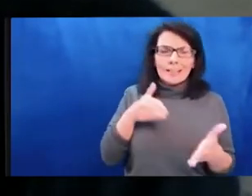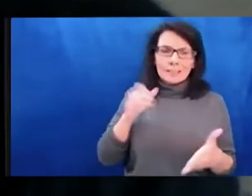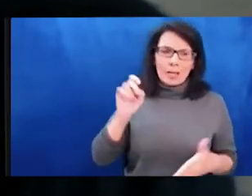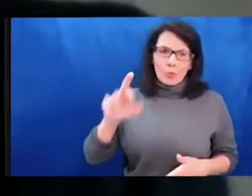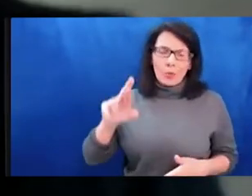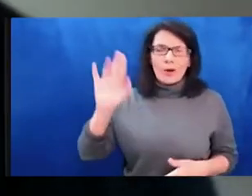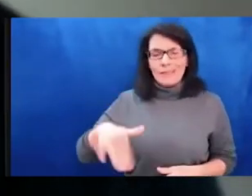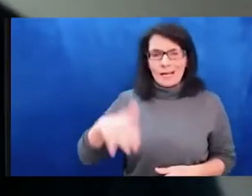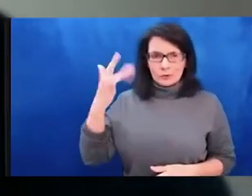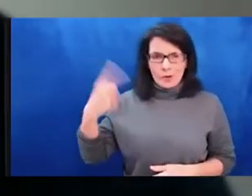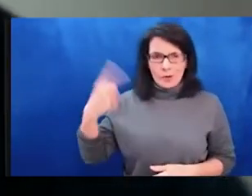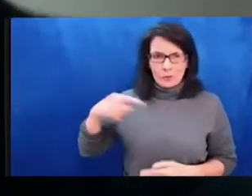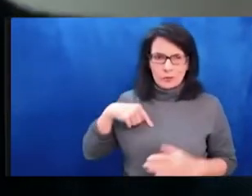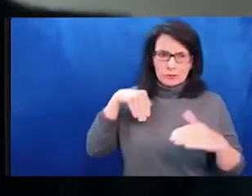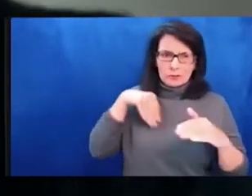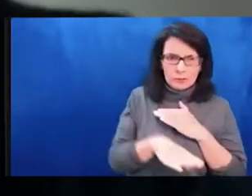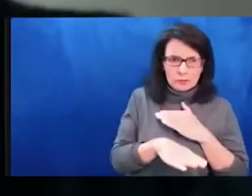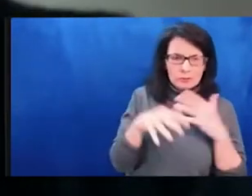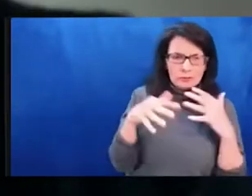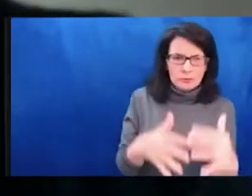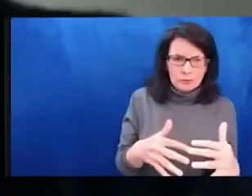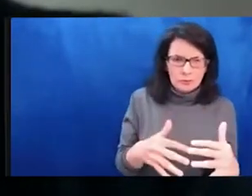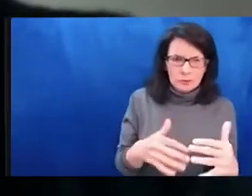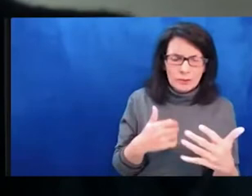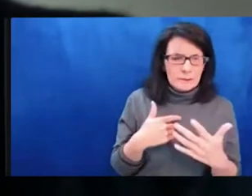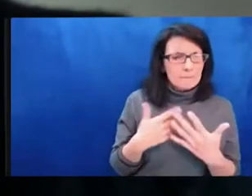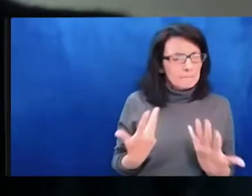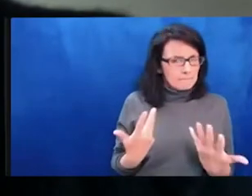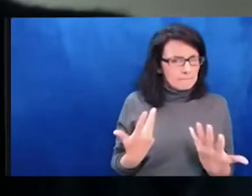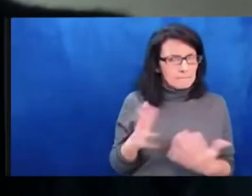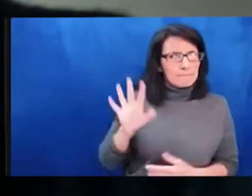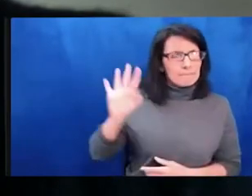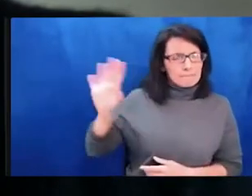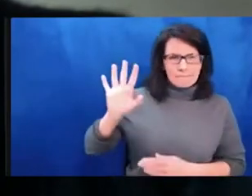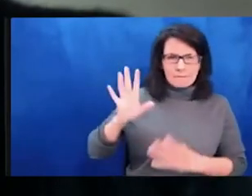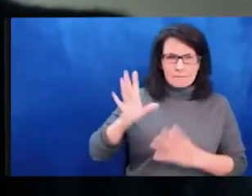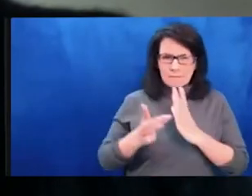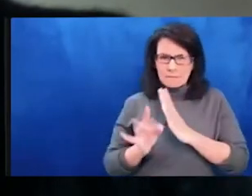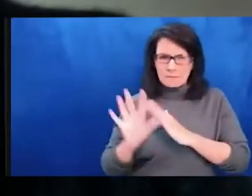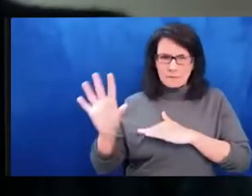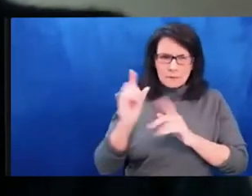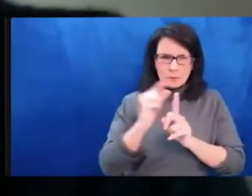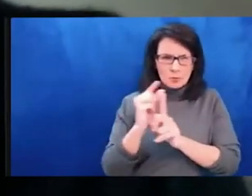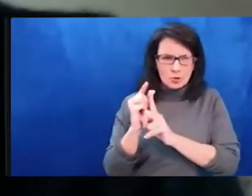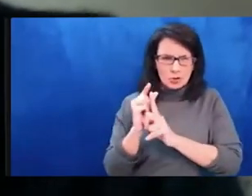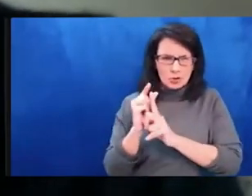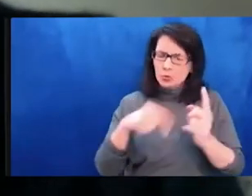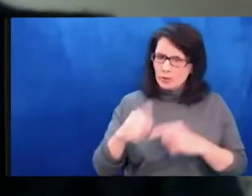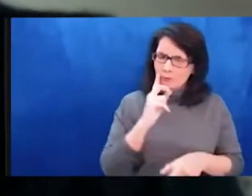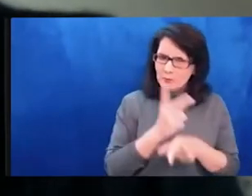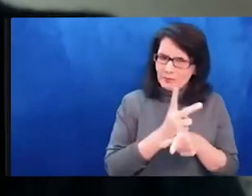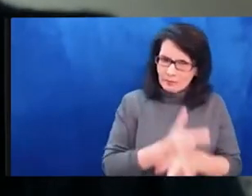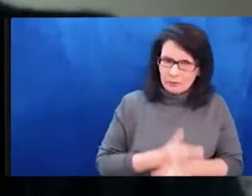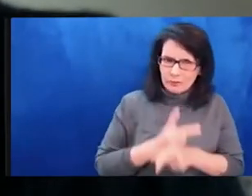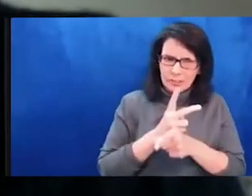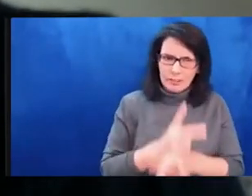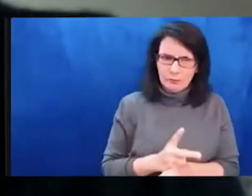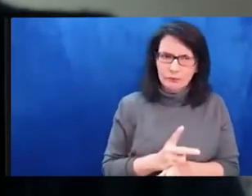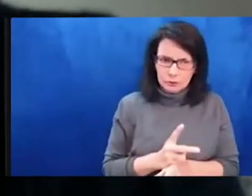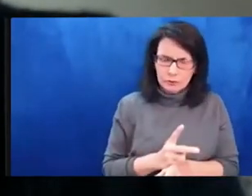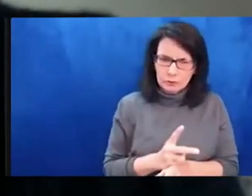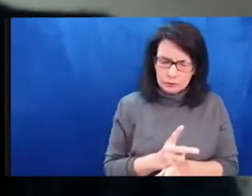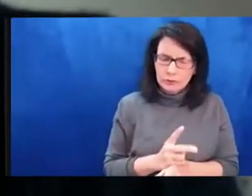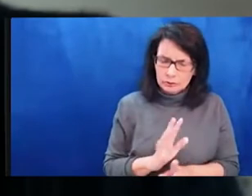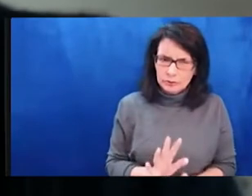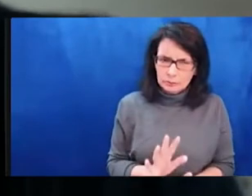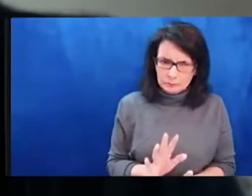start from there. So, this current annihilation of Ukraine and its people and its culture is being